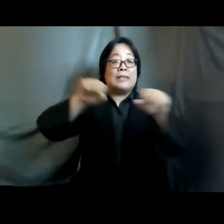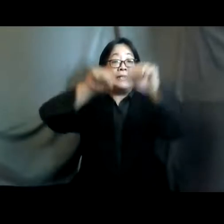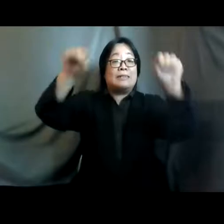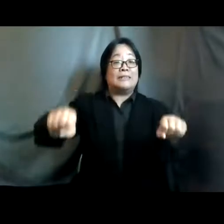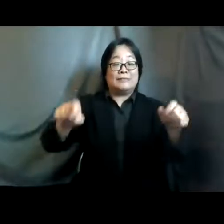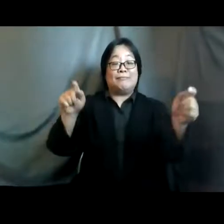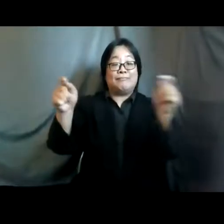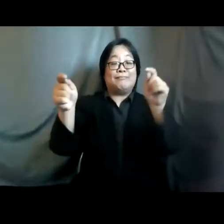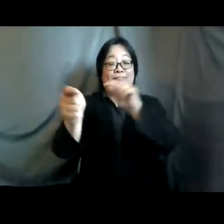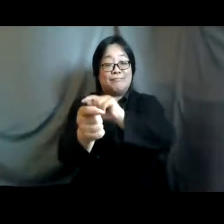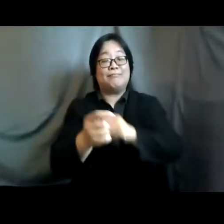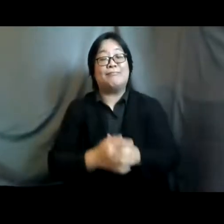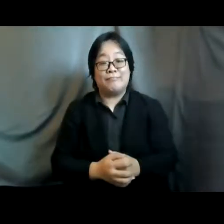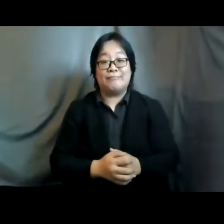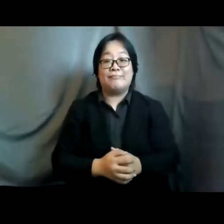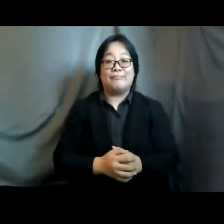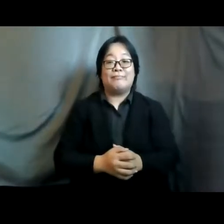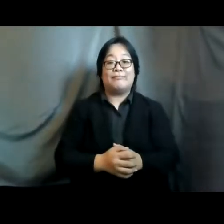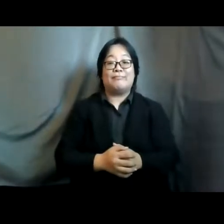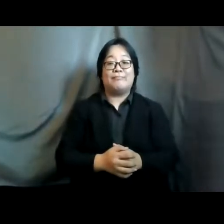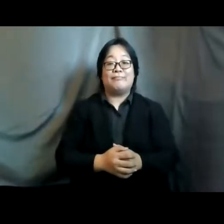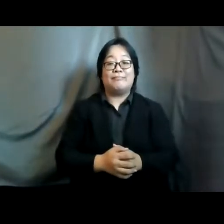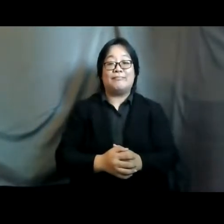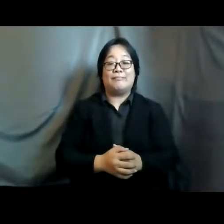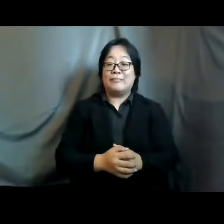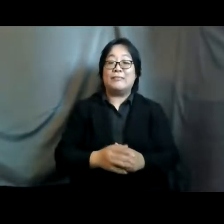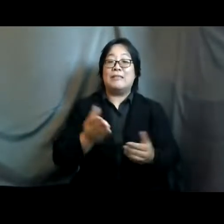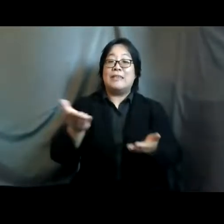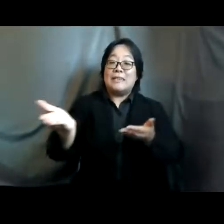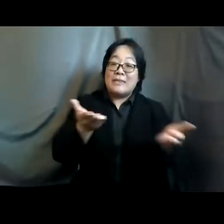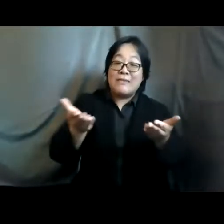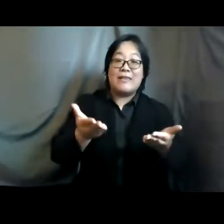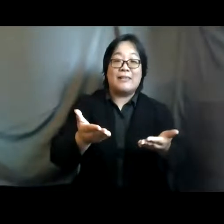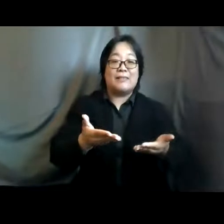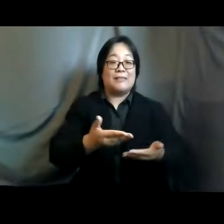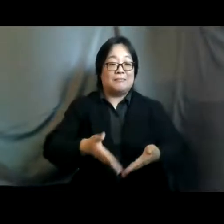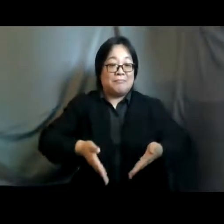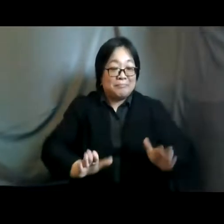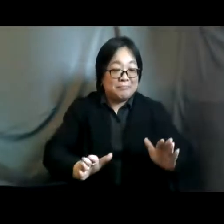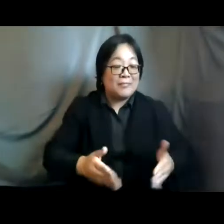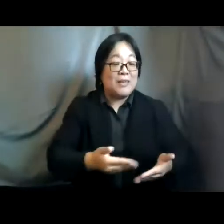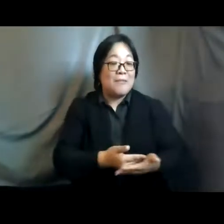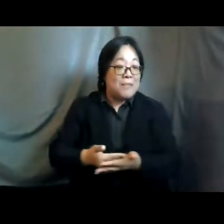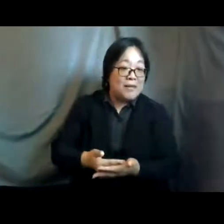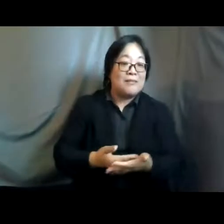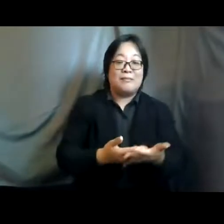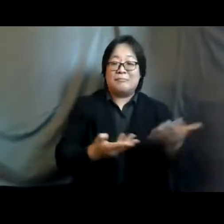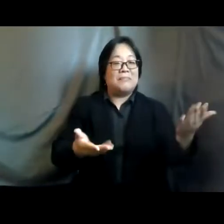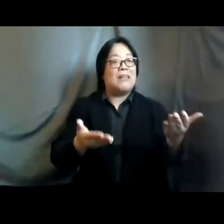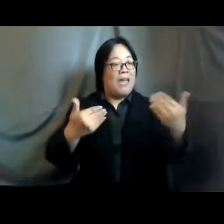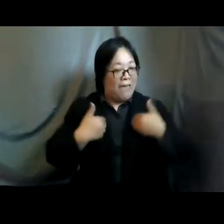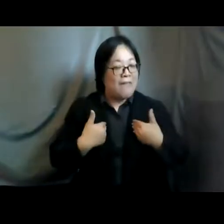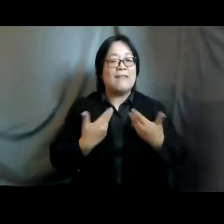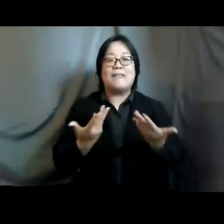and um such contraceptive services can be a fail available and affordable